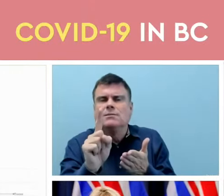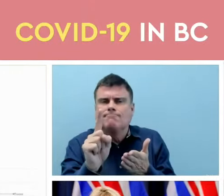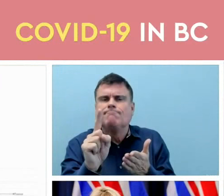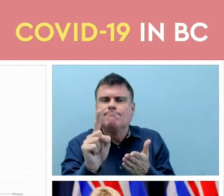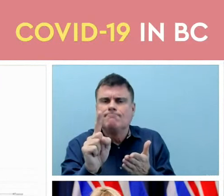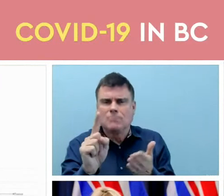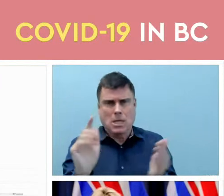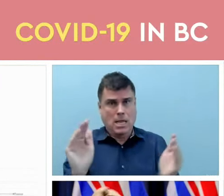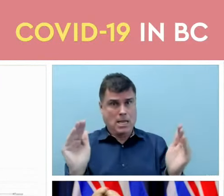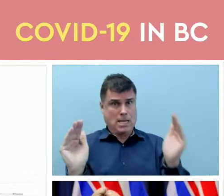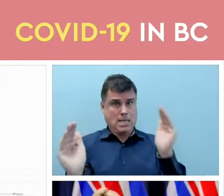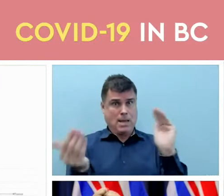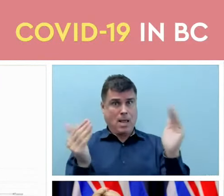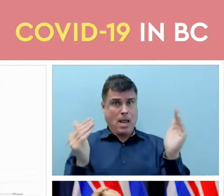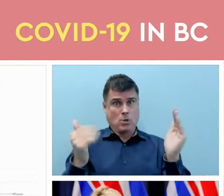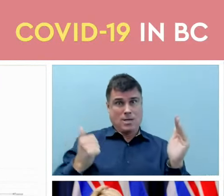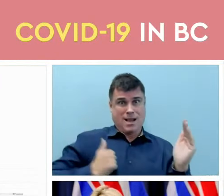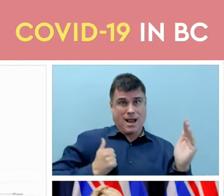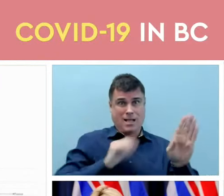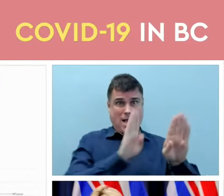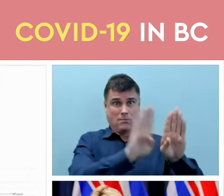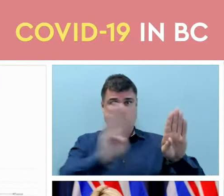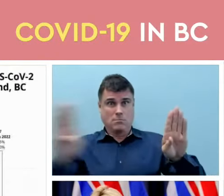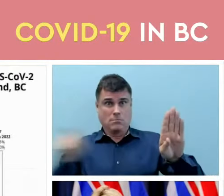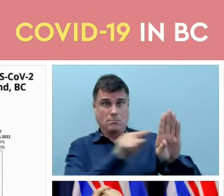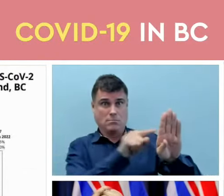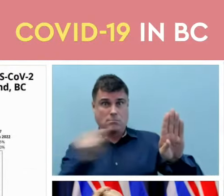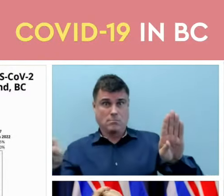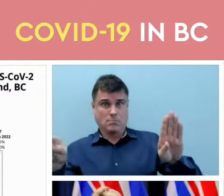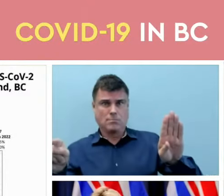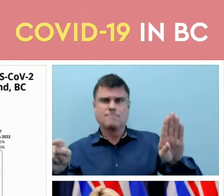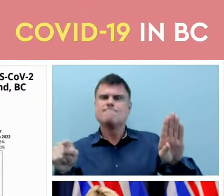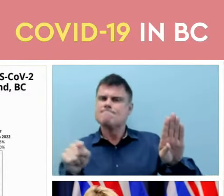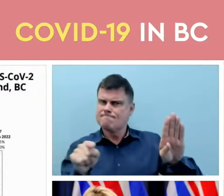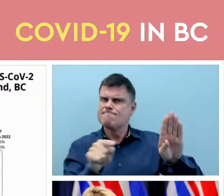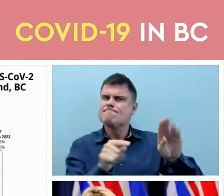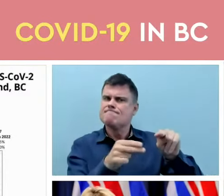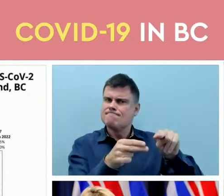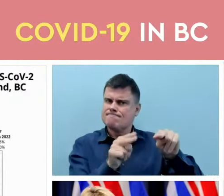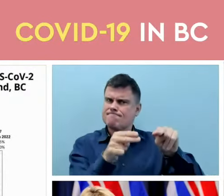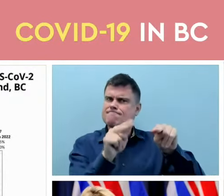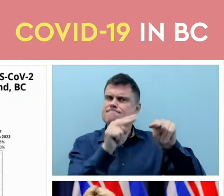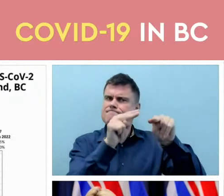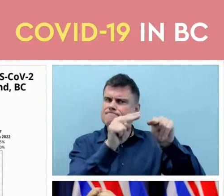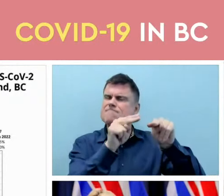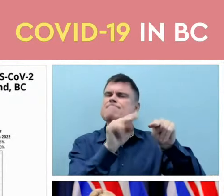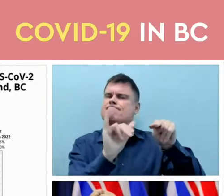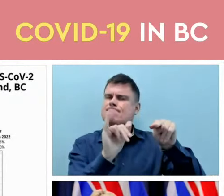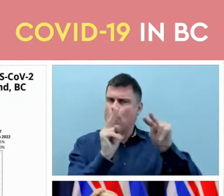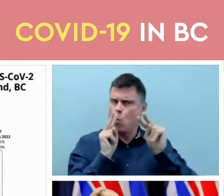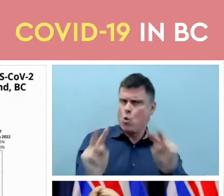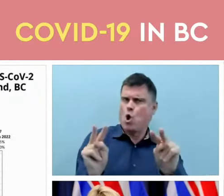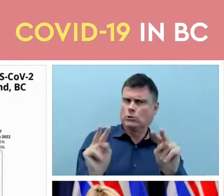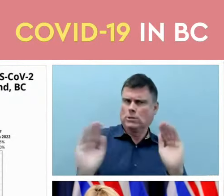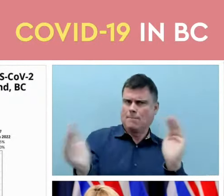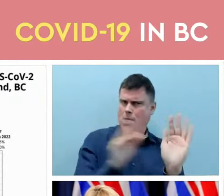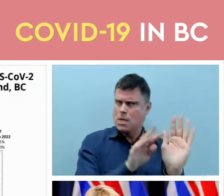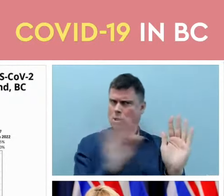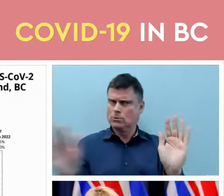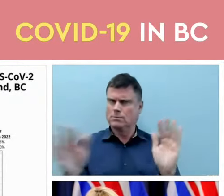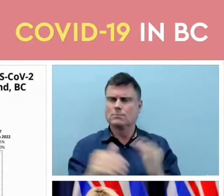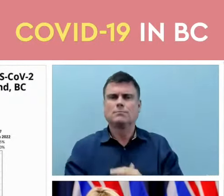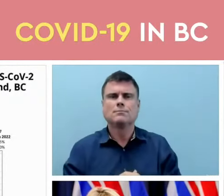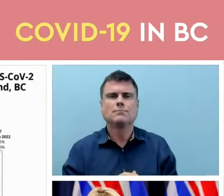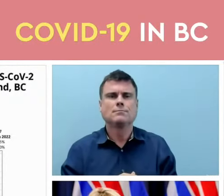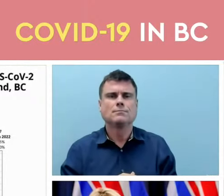internationally but something that we need to pay attention to. I also want to present a little bit of the data